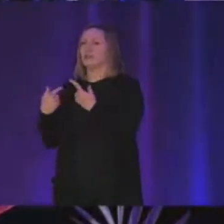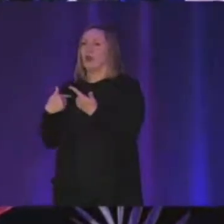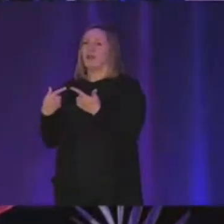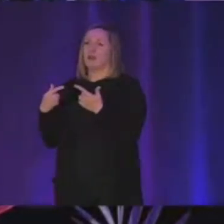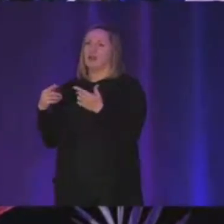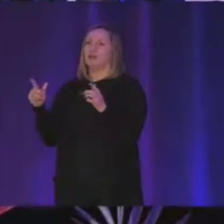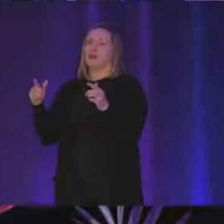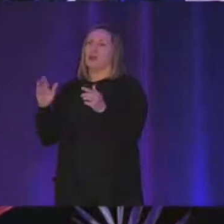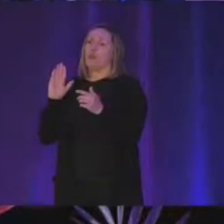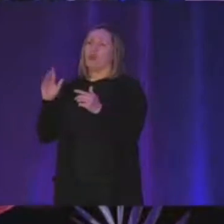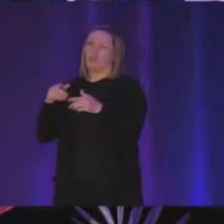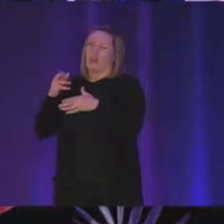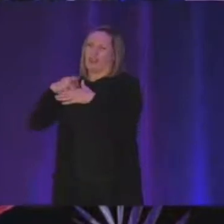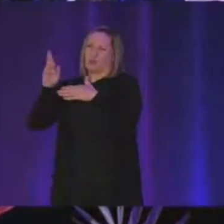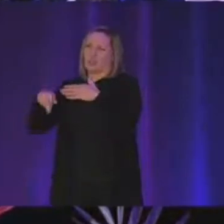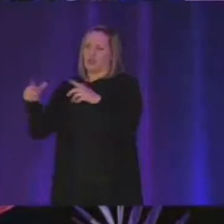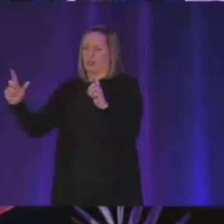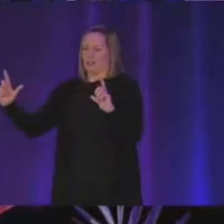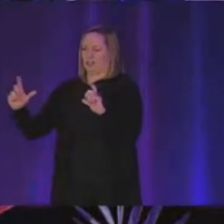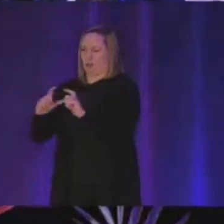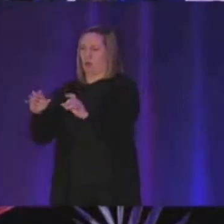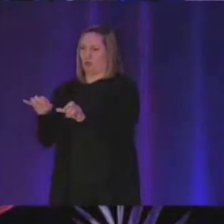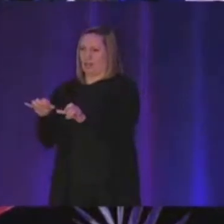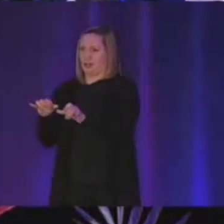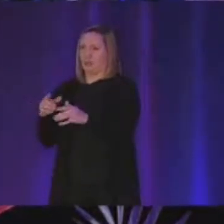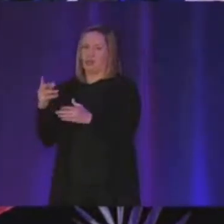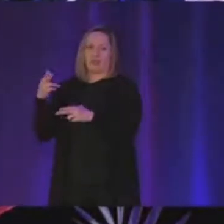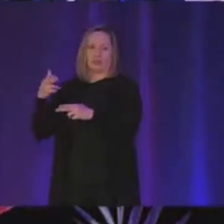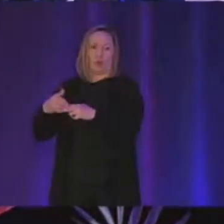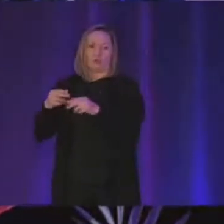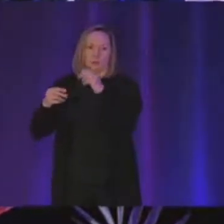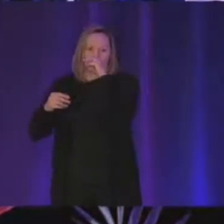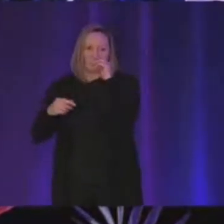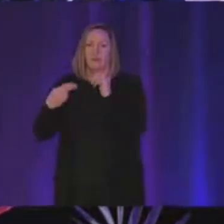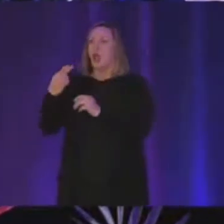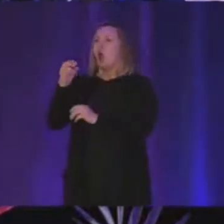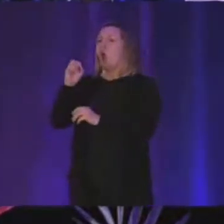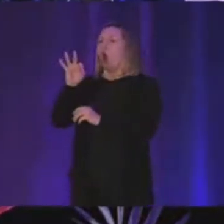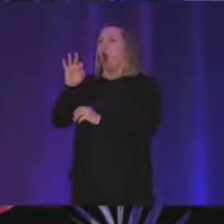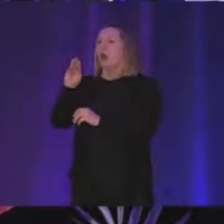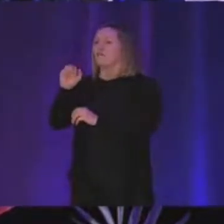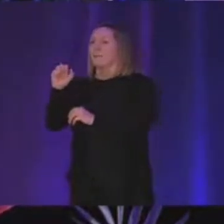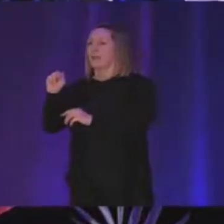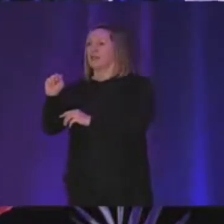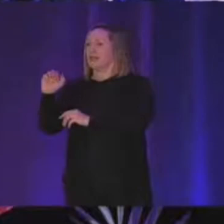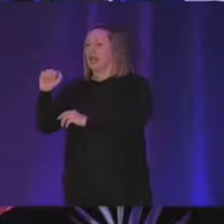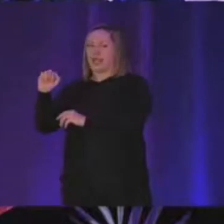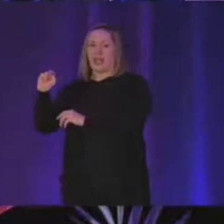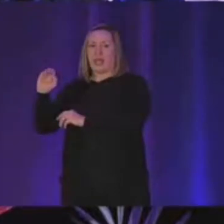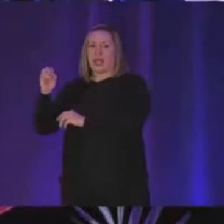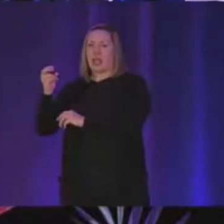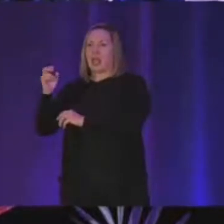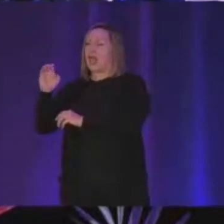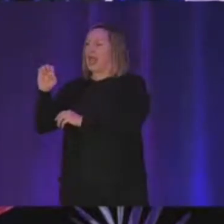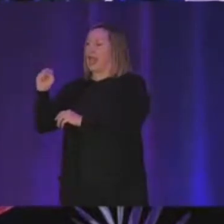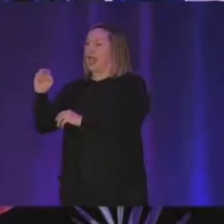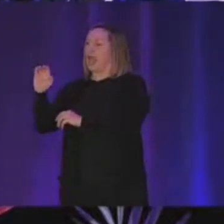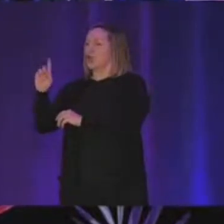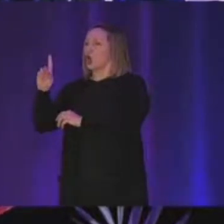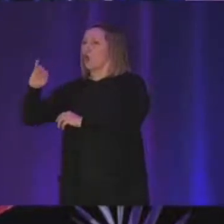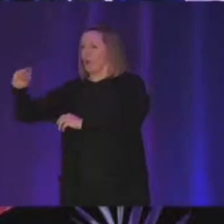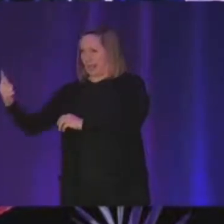smaller and so this is called hoffman encoding so these are like three techniques uh in order to compress images